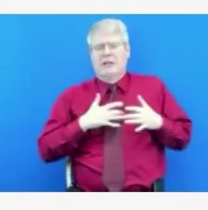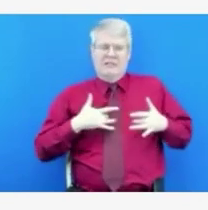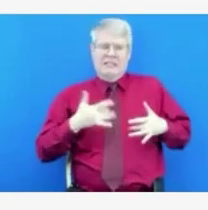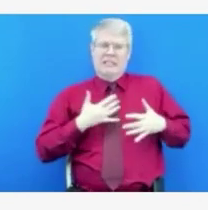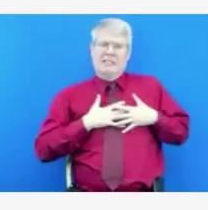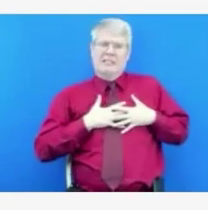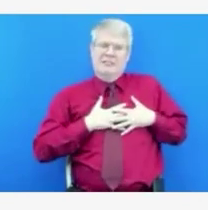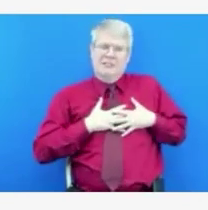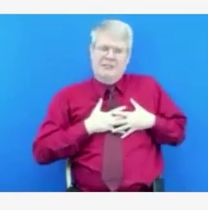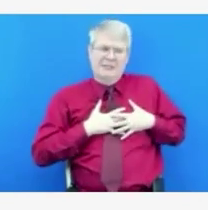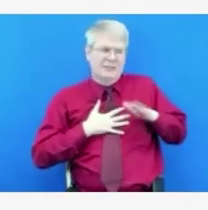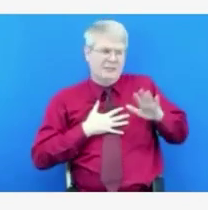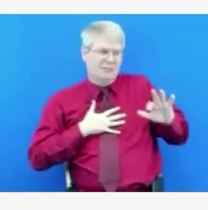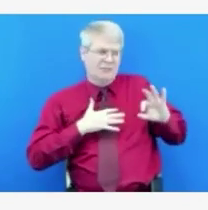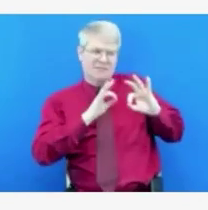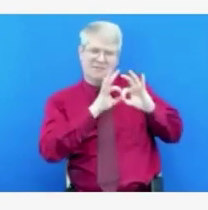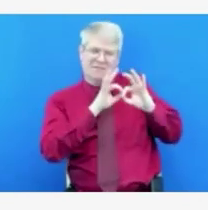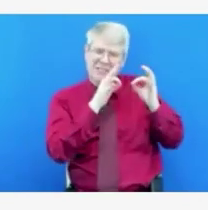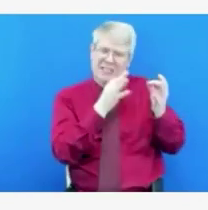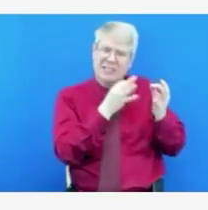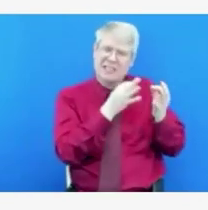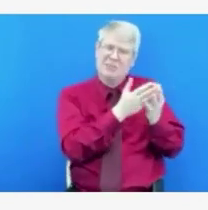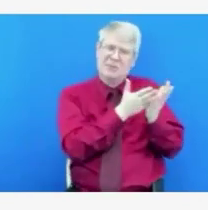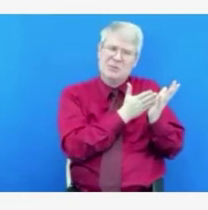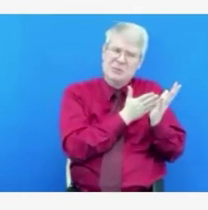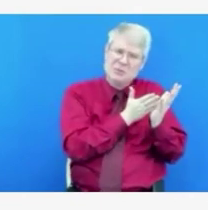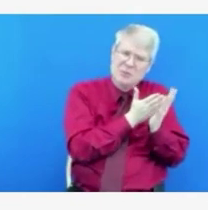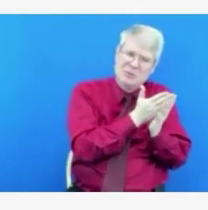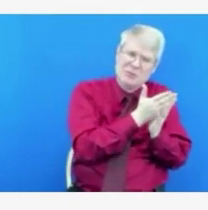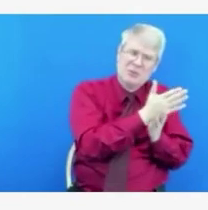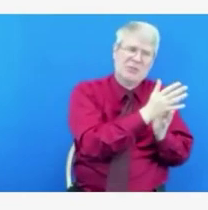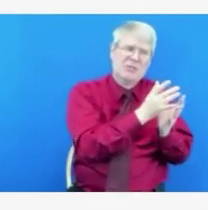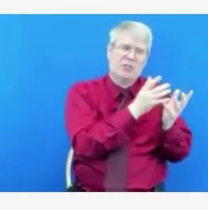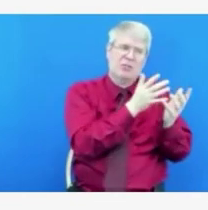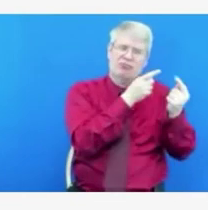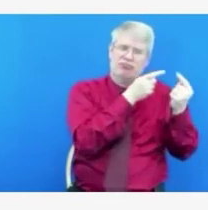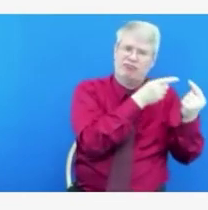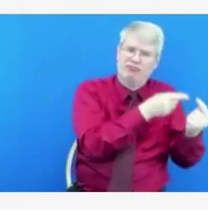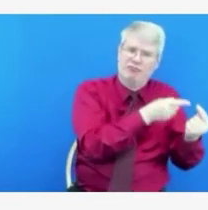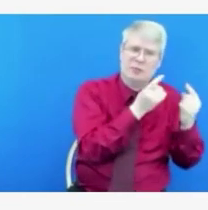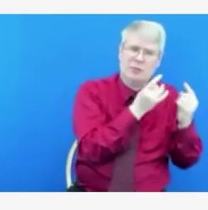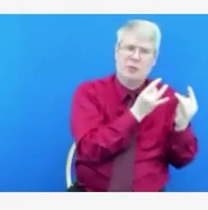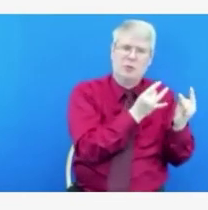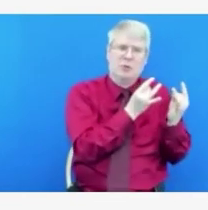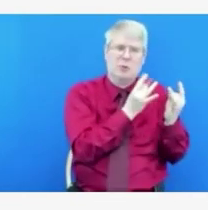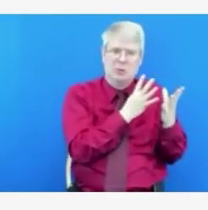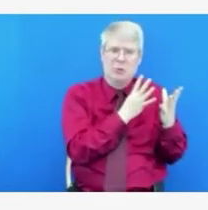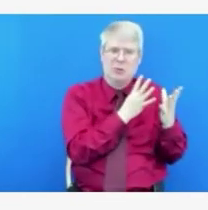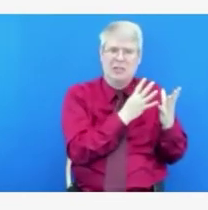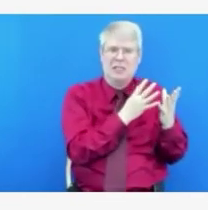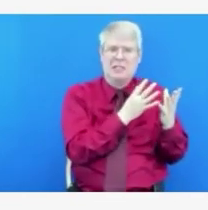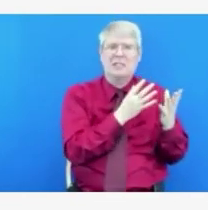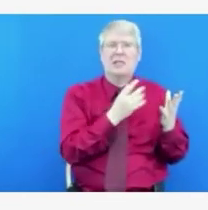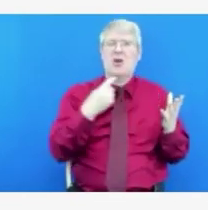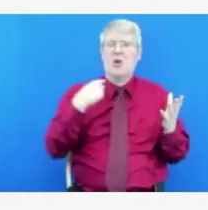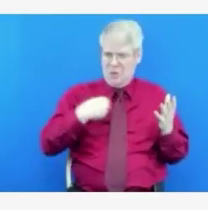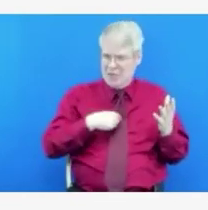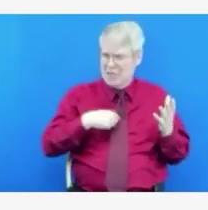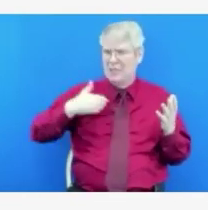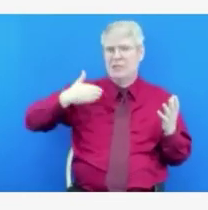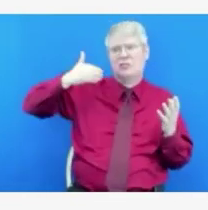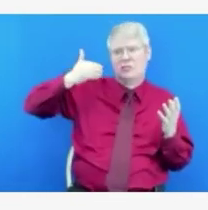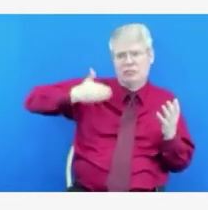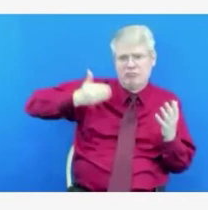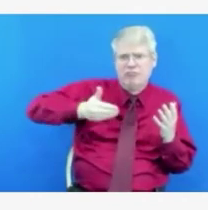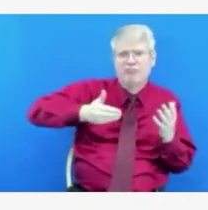lose a parent. It's something that we worry about a great deal. I think it's going to underscore the importance